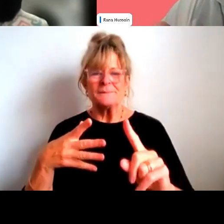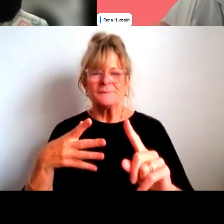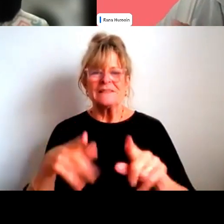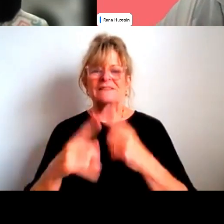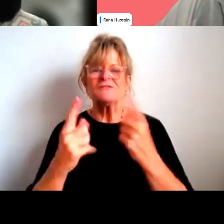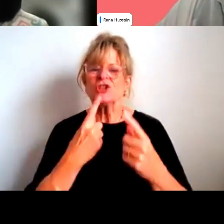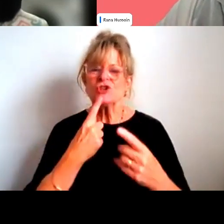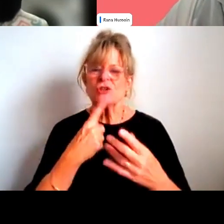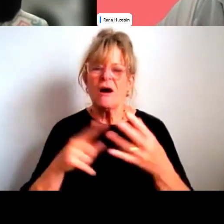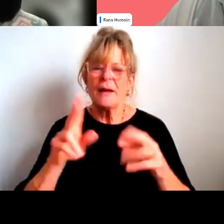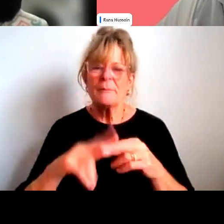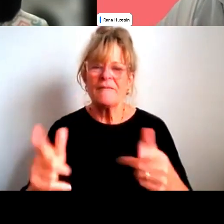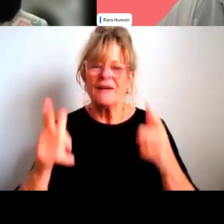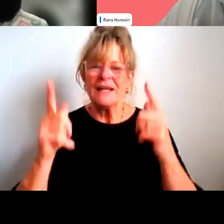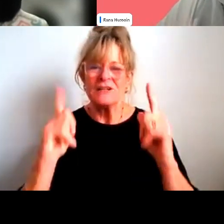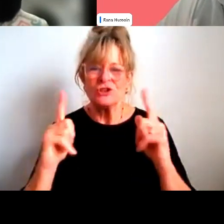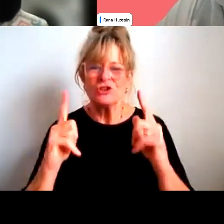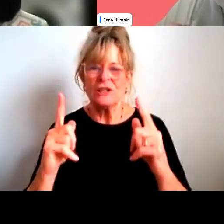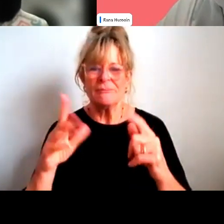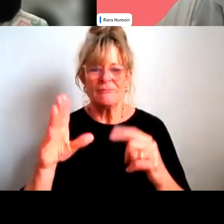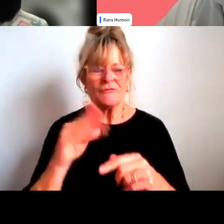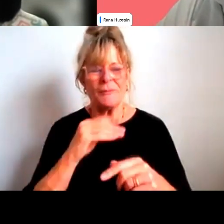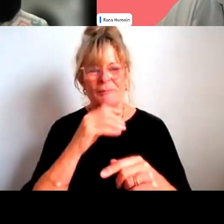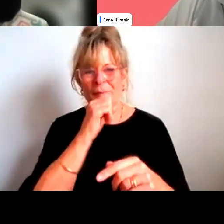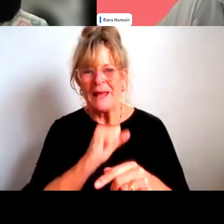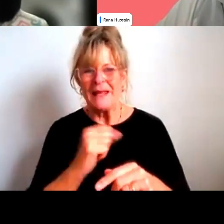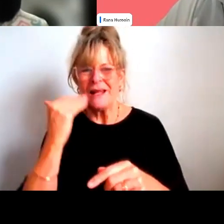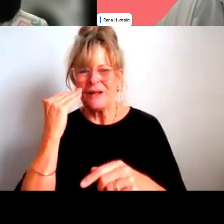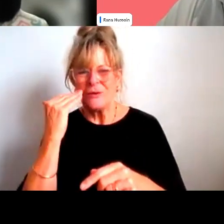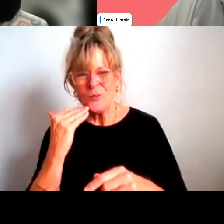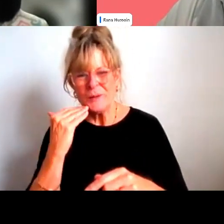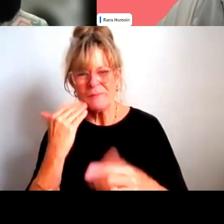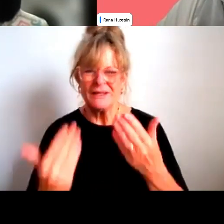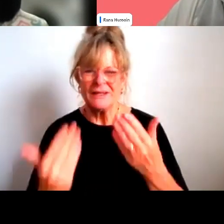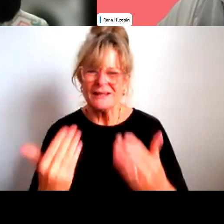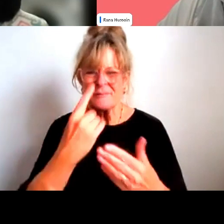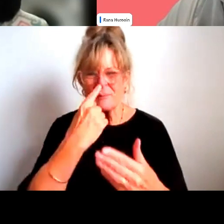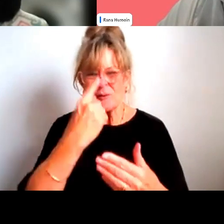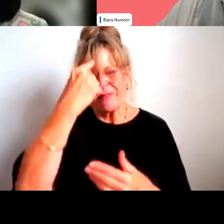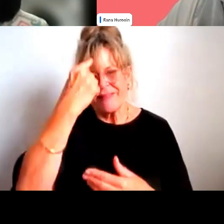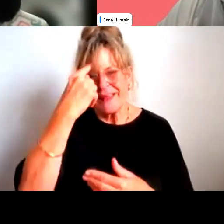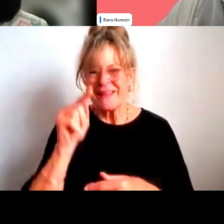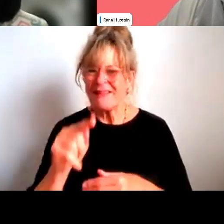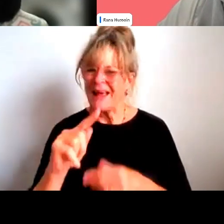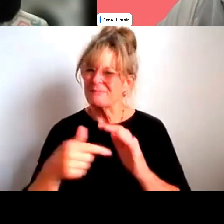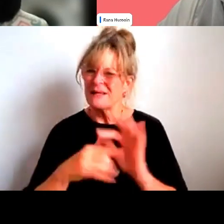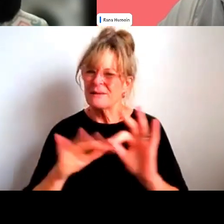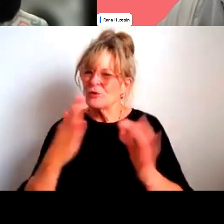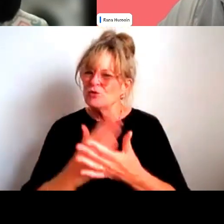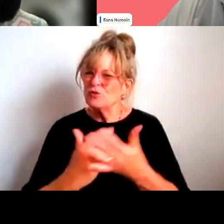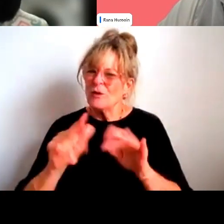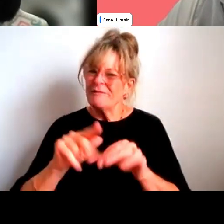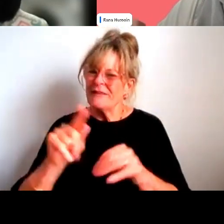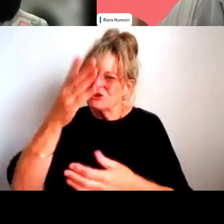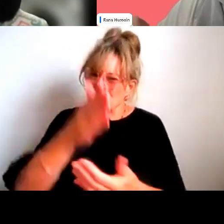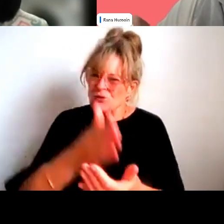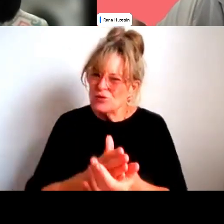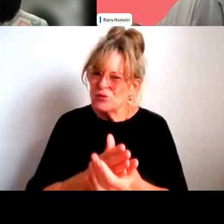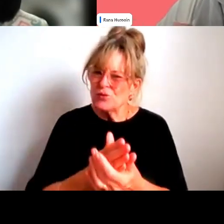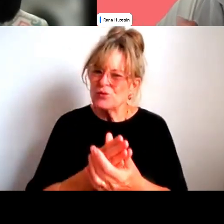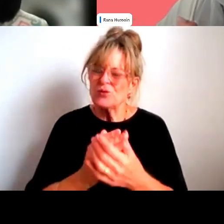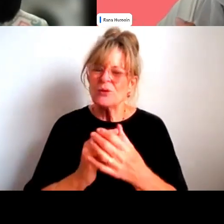not necessarily sure is true. Um, and I don't know how much of that is actually informed by